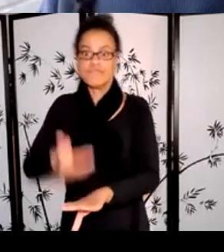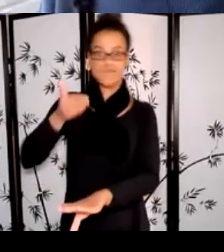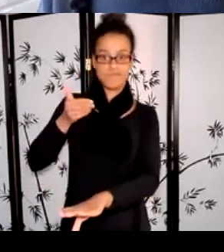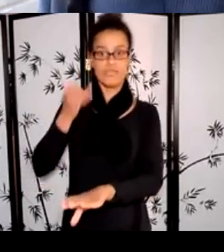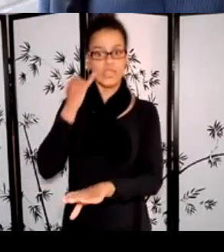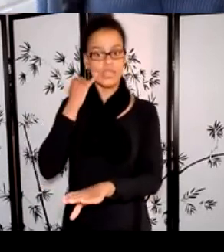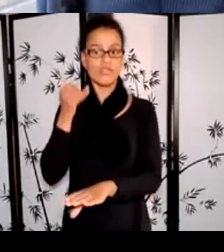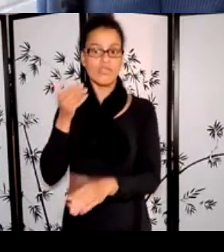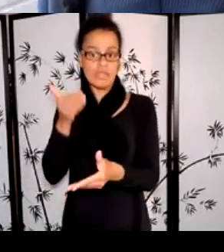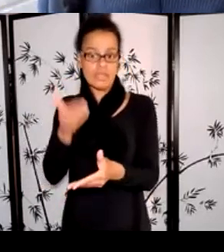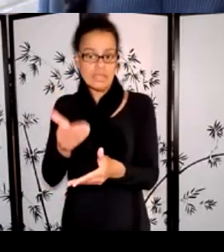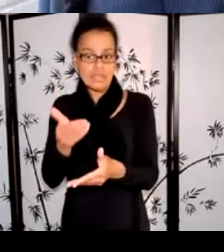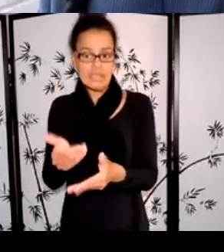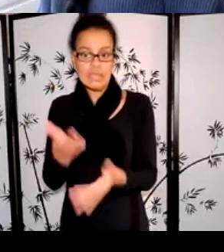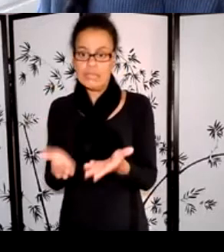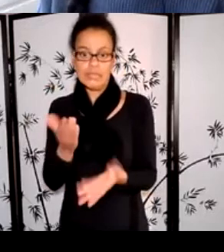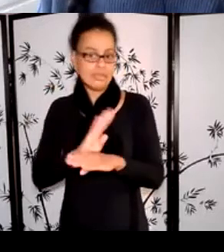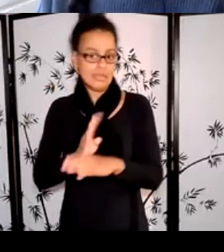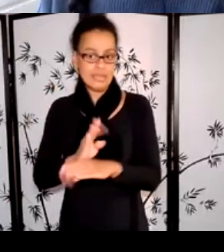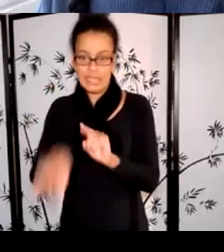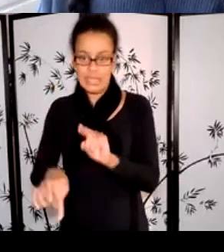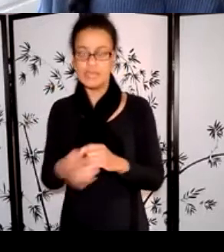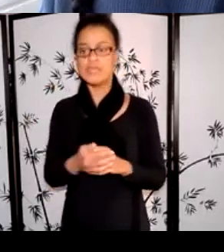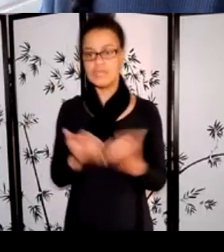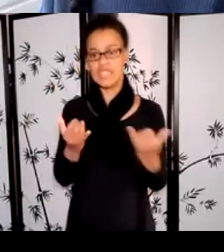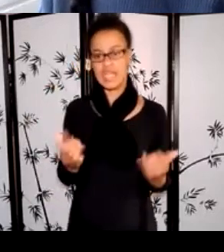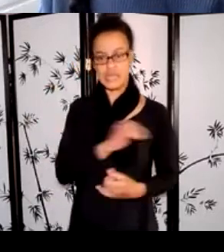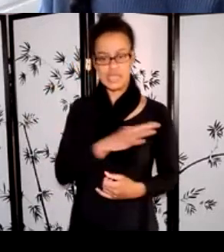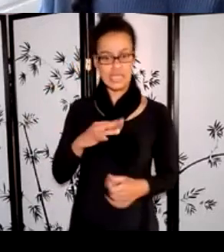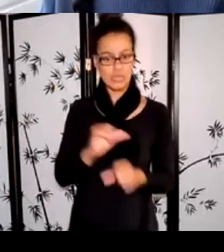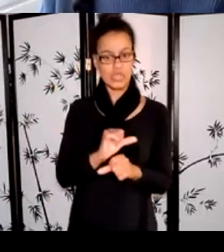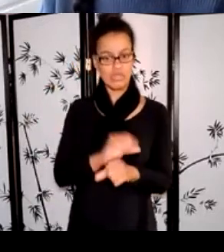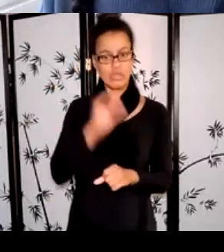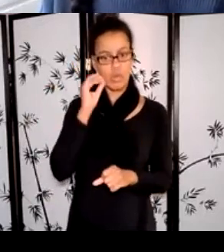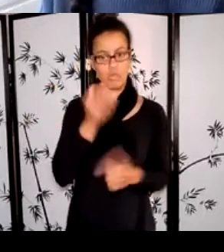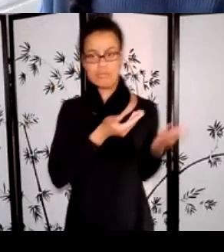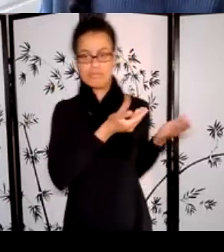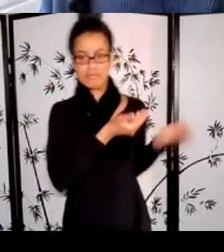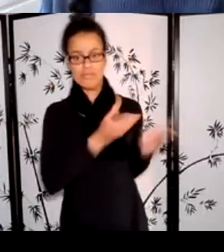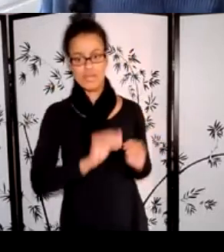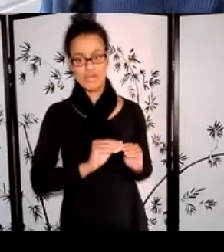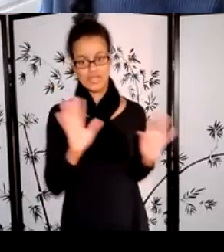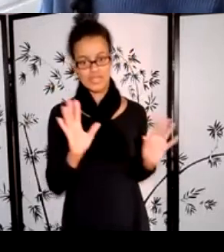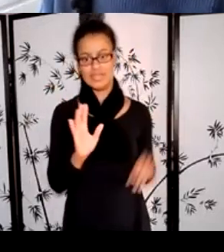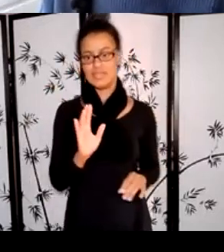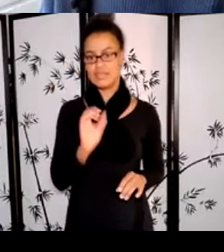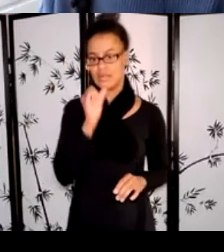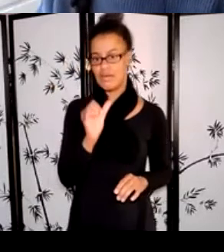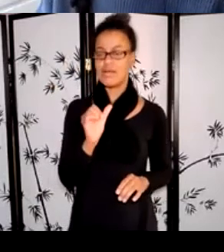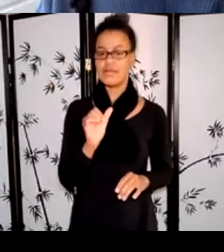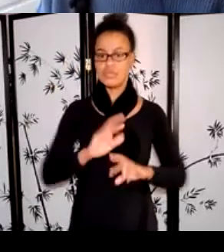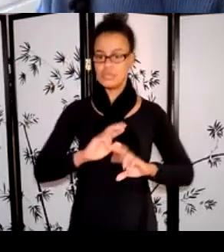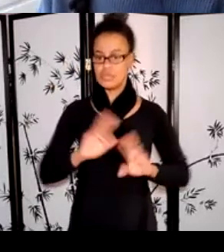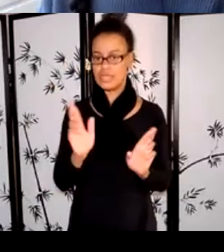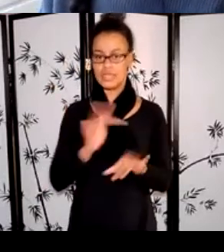see. And we may not be able or comfortable to meet in person yet, but we will be available to provide support over the